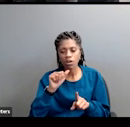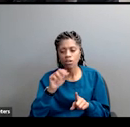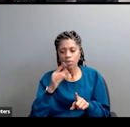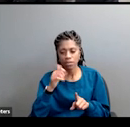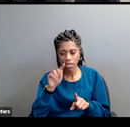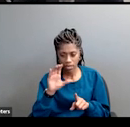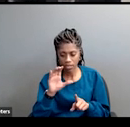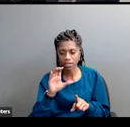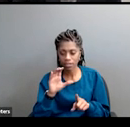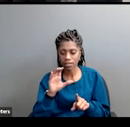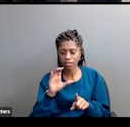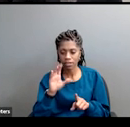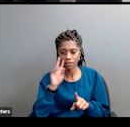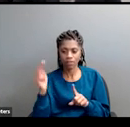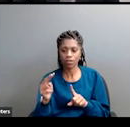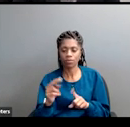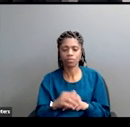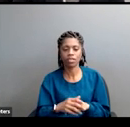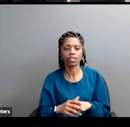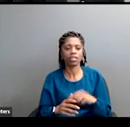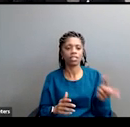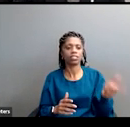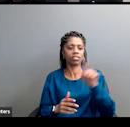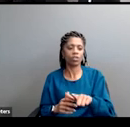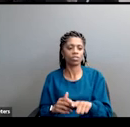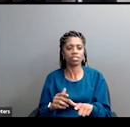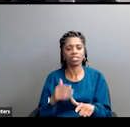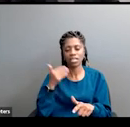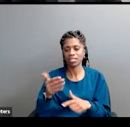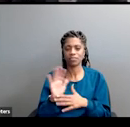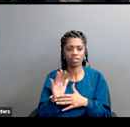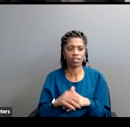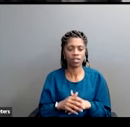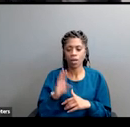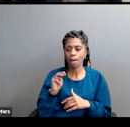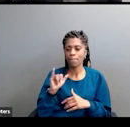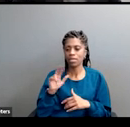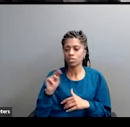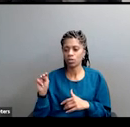California, Oakland-based. Now let's go, Kareem, if you could help with the next video. Minnesota.